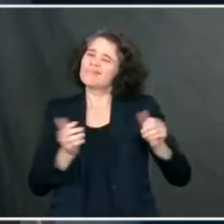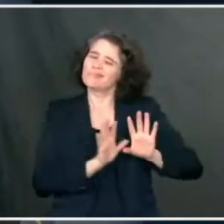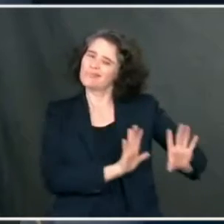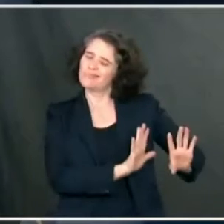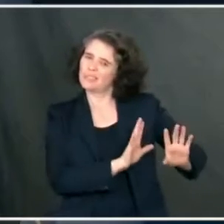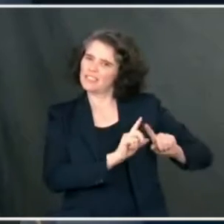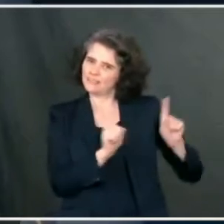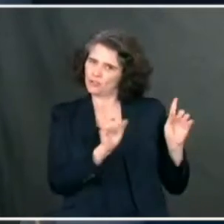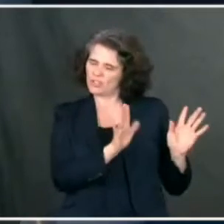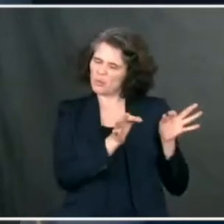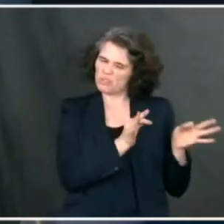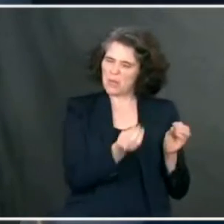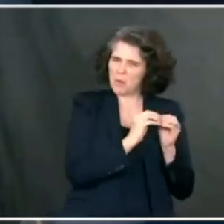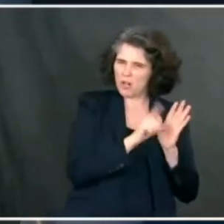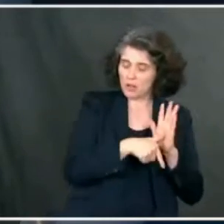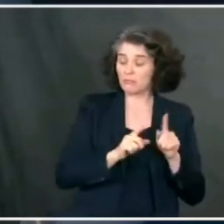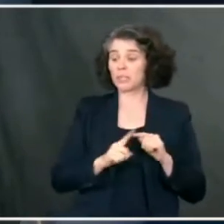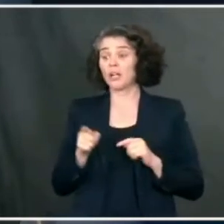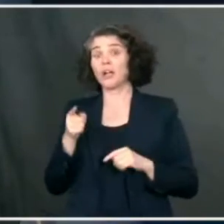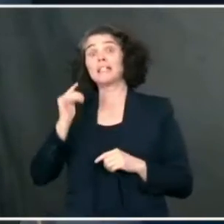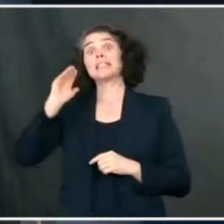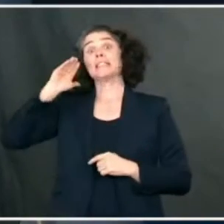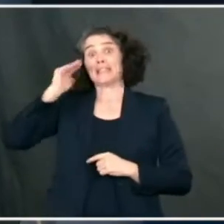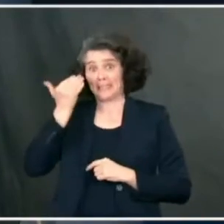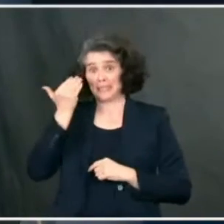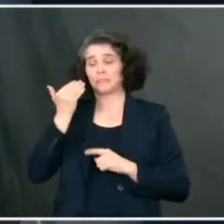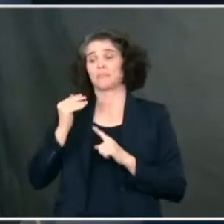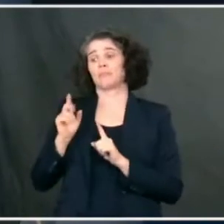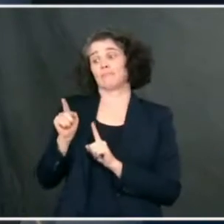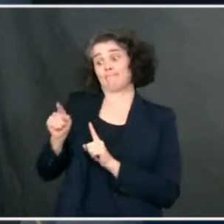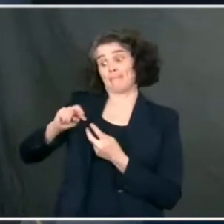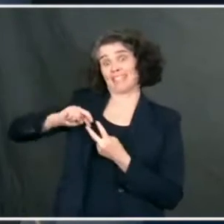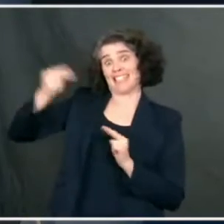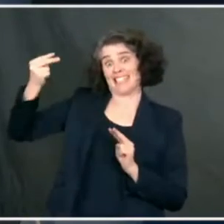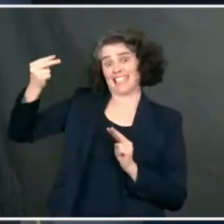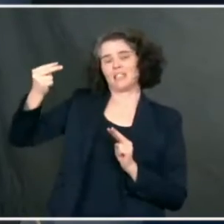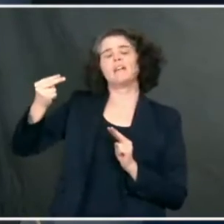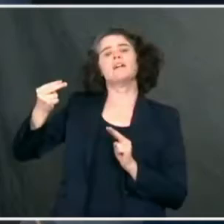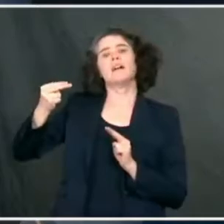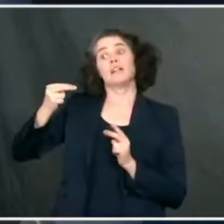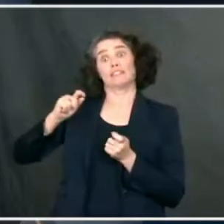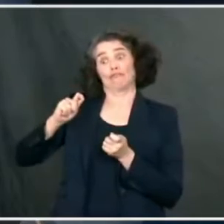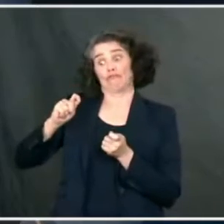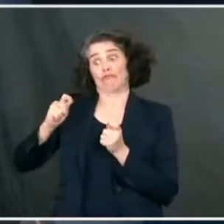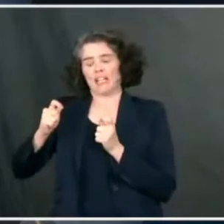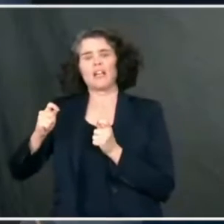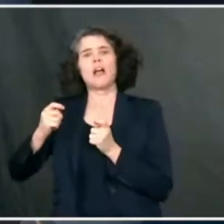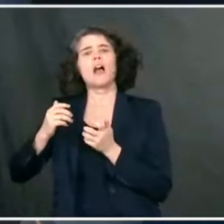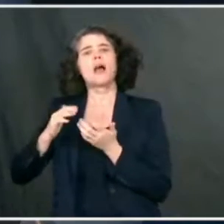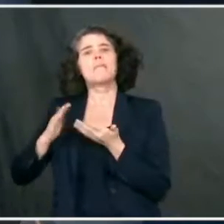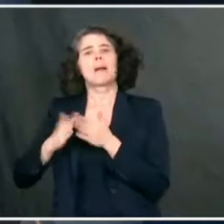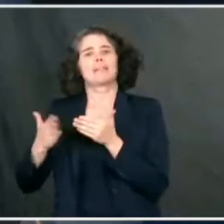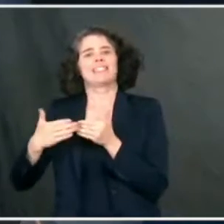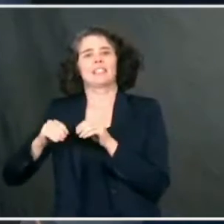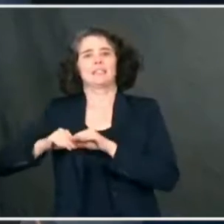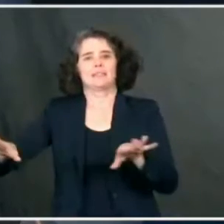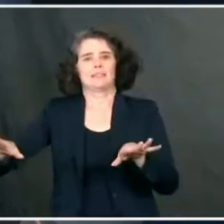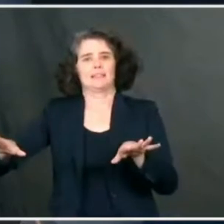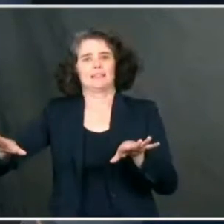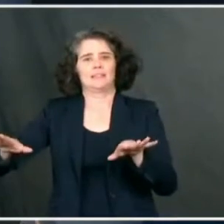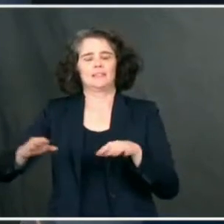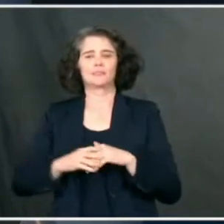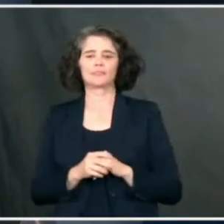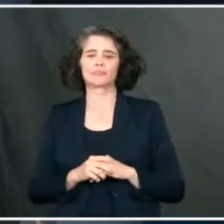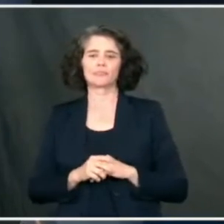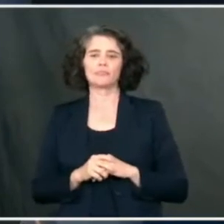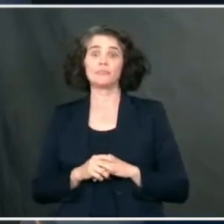does look like it increases the transmissibility. They say, correctly, on a one-to-one